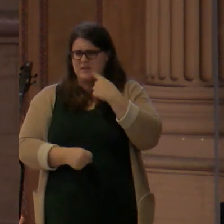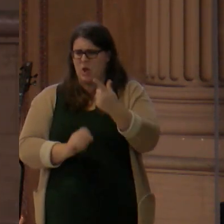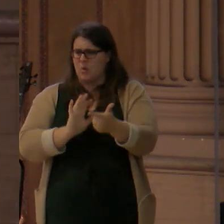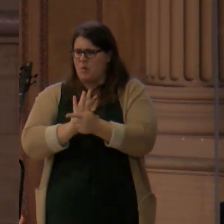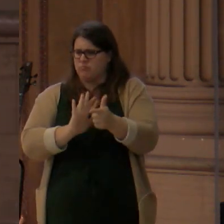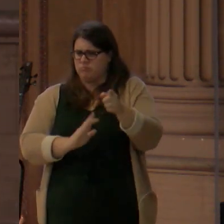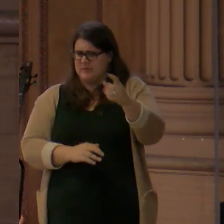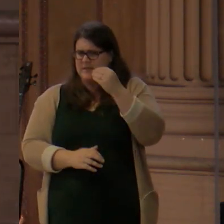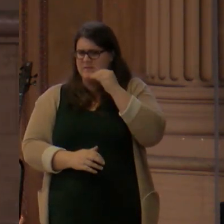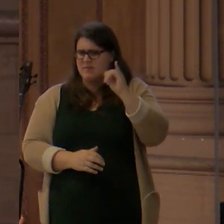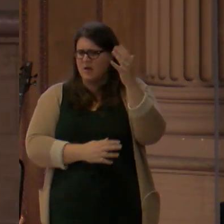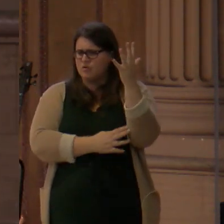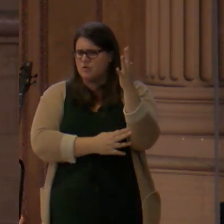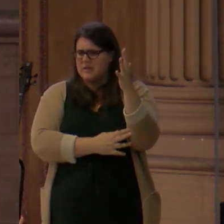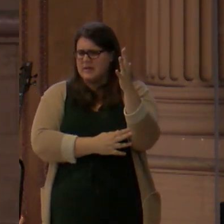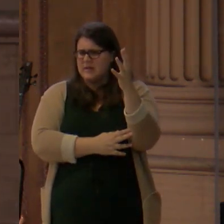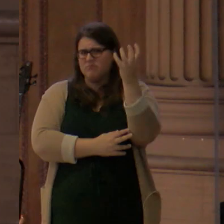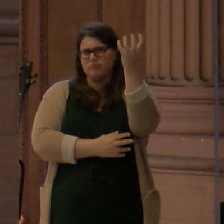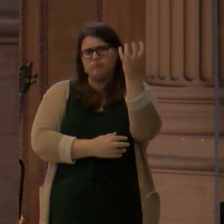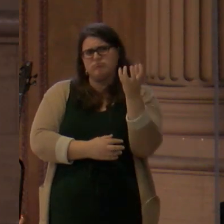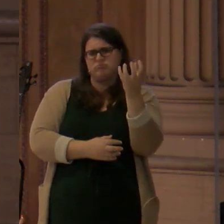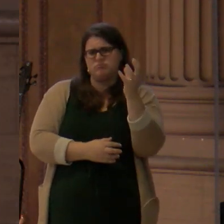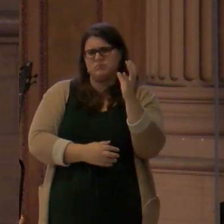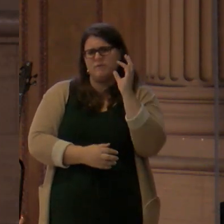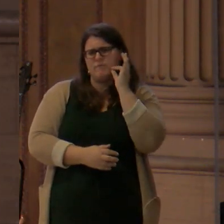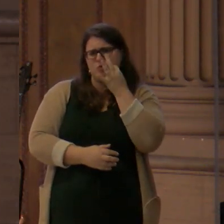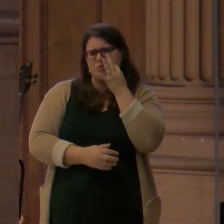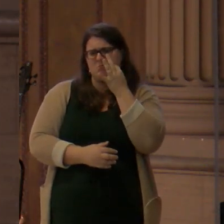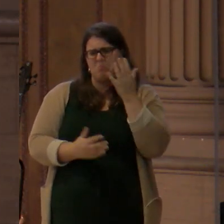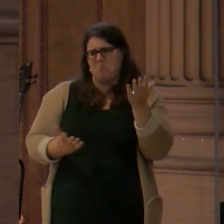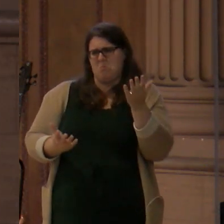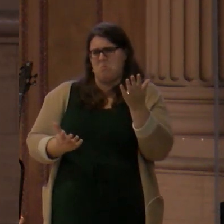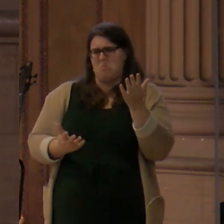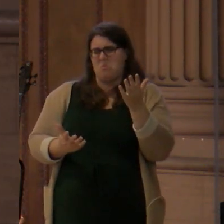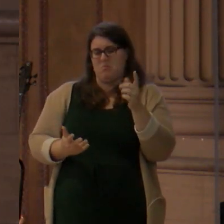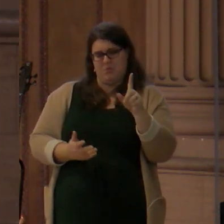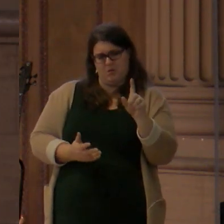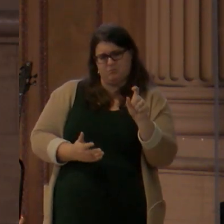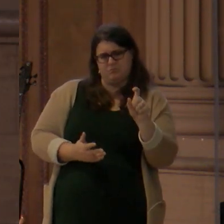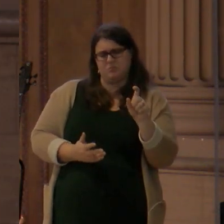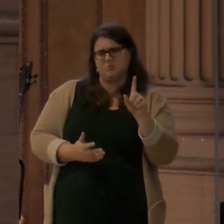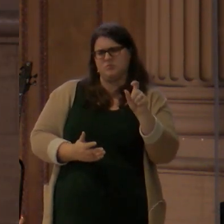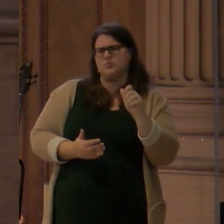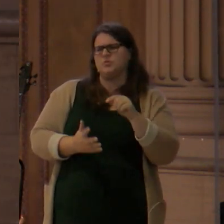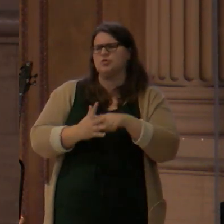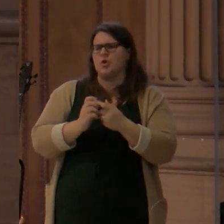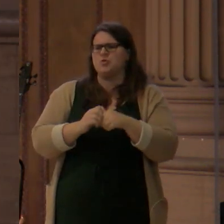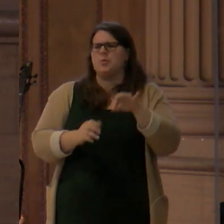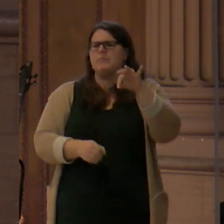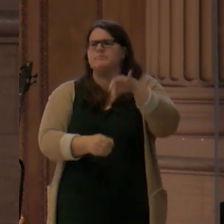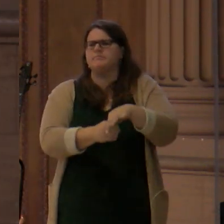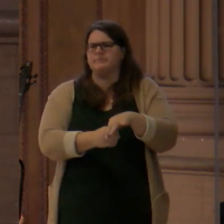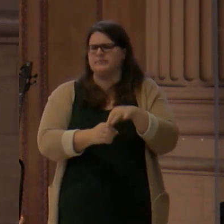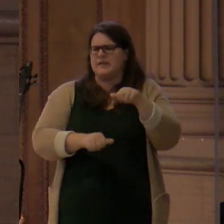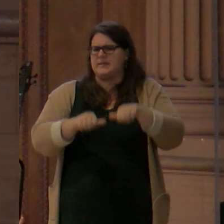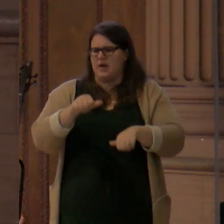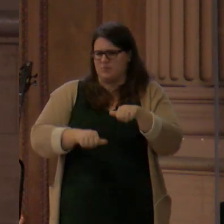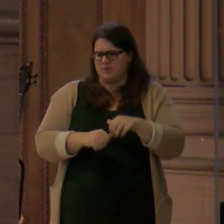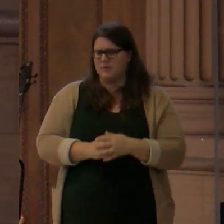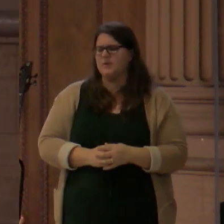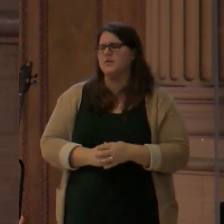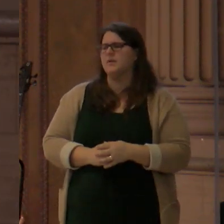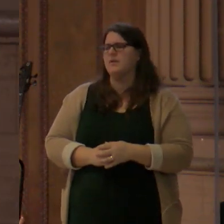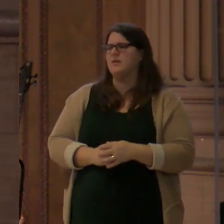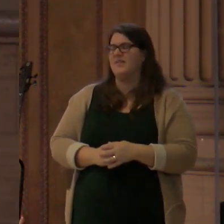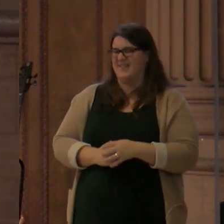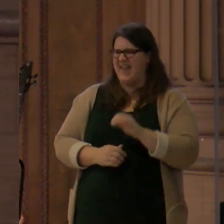text doesn't say who the serpent is specifically immediately here. But we do know from other places of the Bible who he's referring